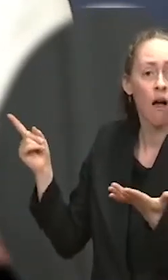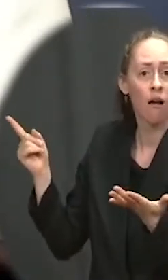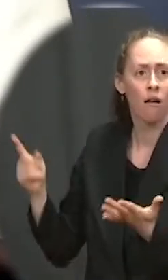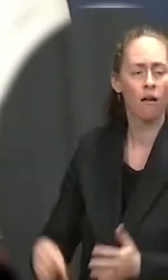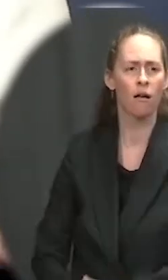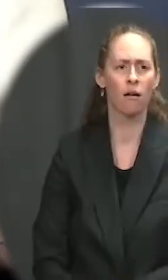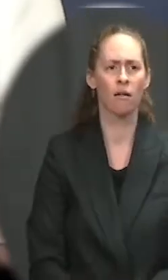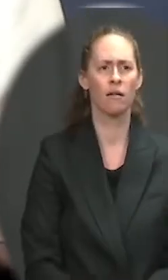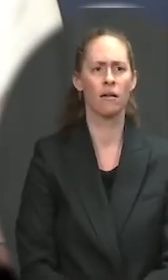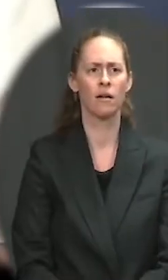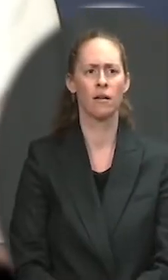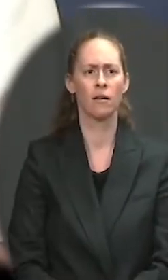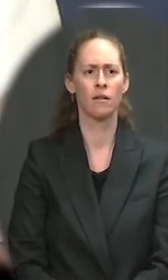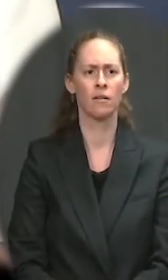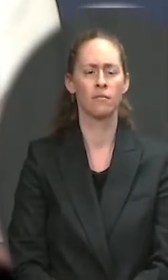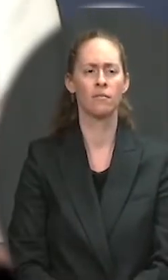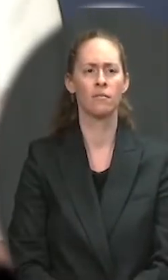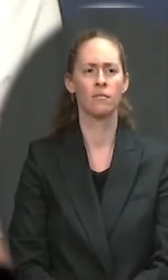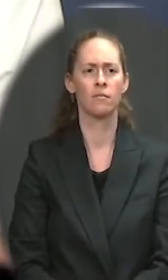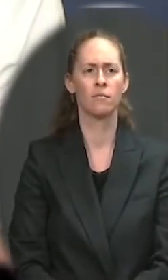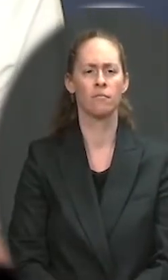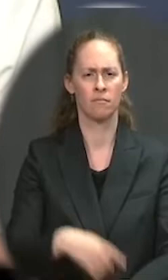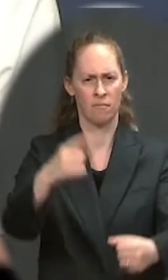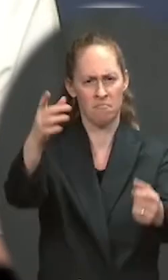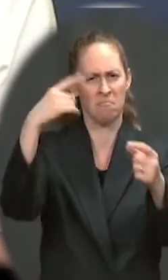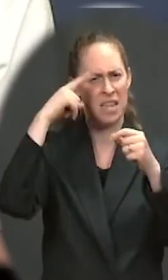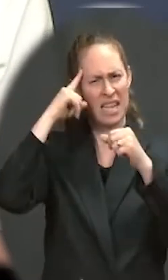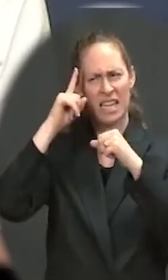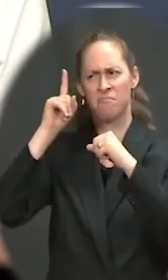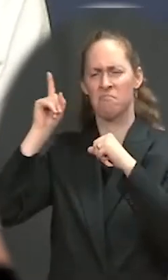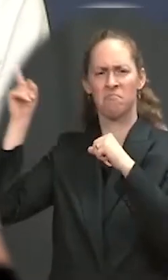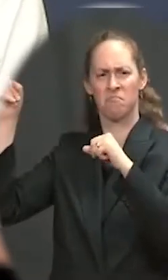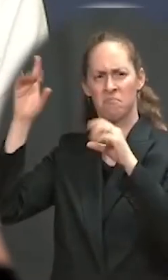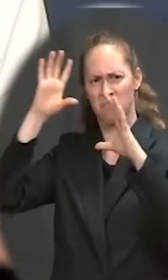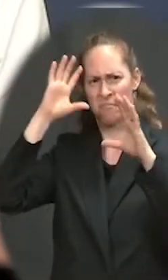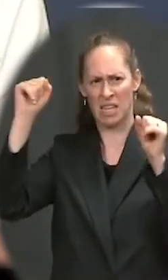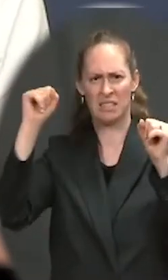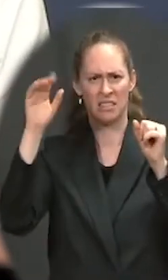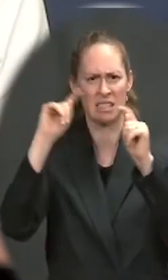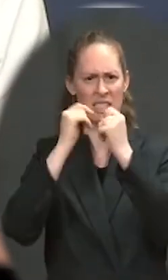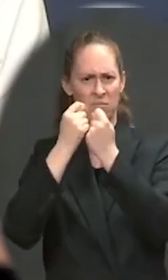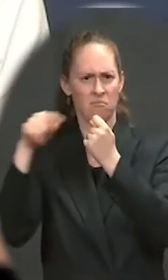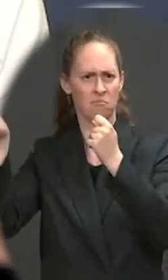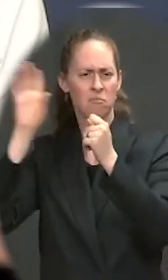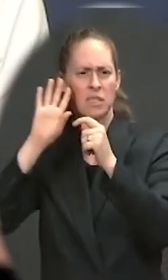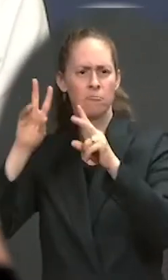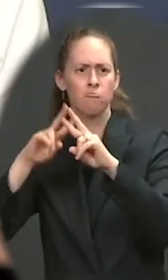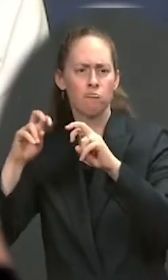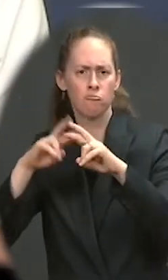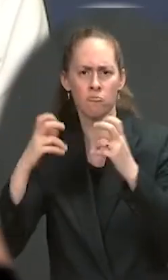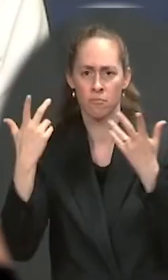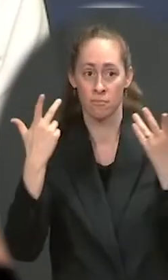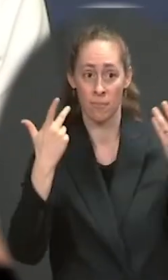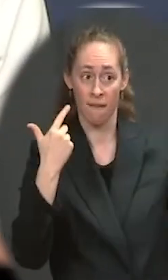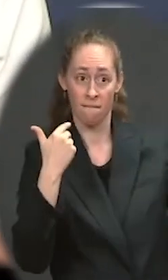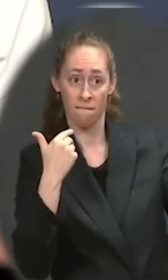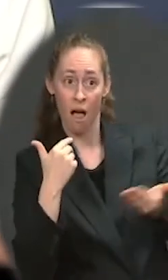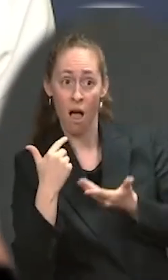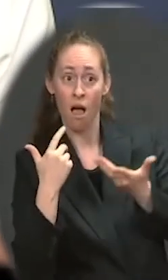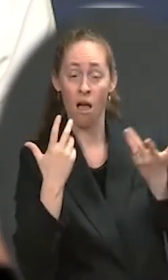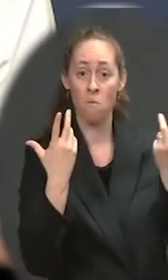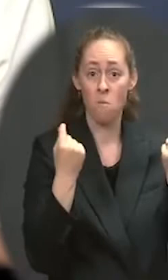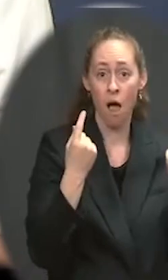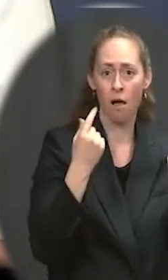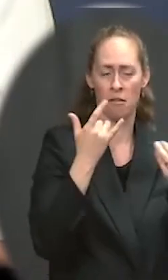any invitation as it comes in. But 12 weeks is some period of time. I don't have any updates or predictions on whether or not he'll travel or